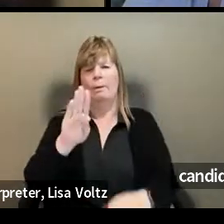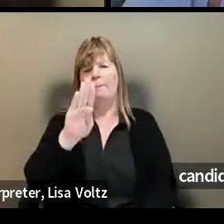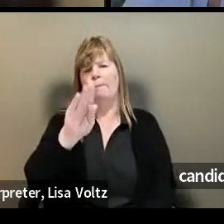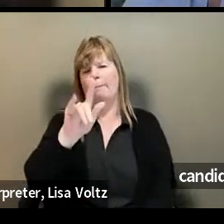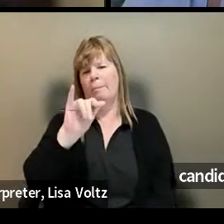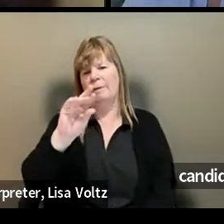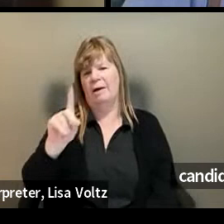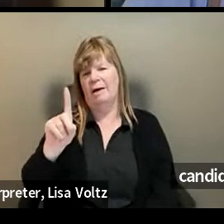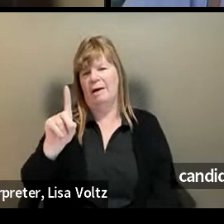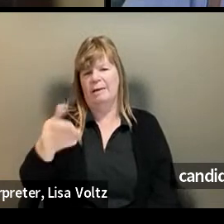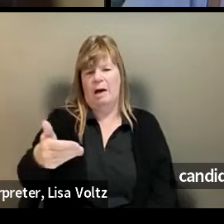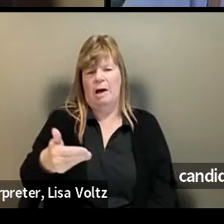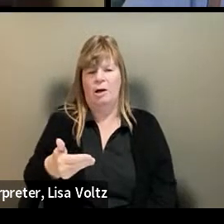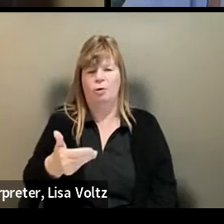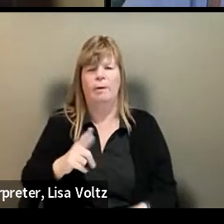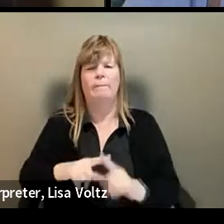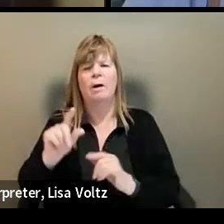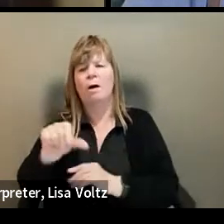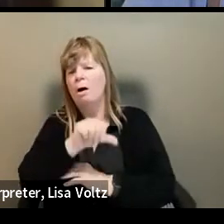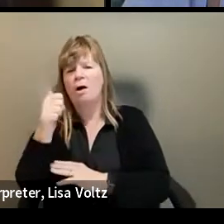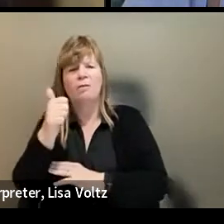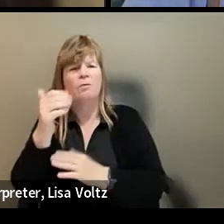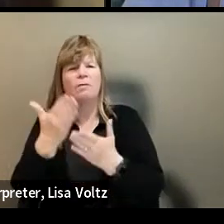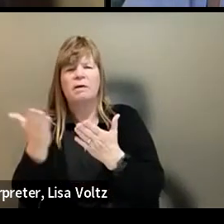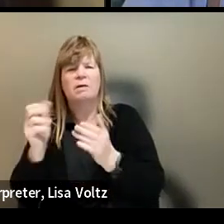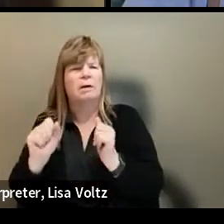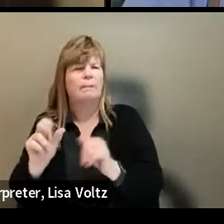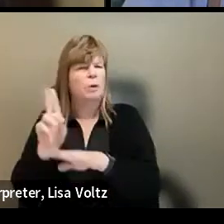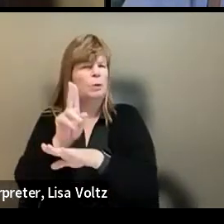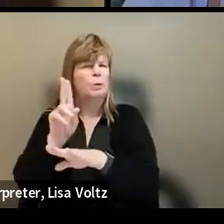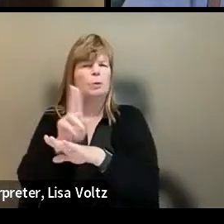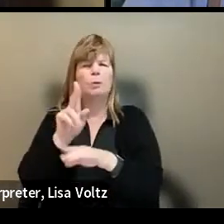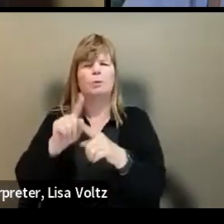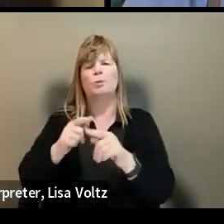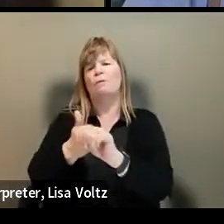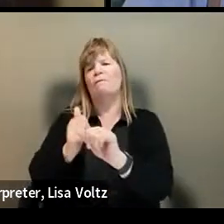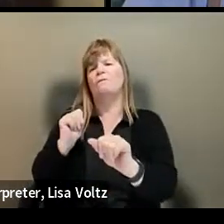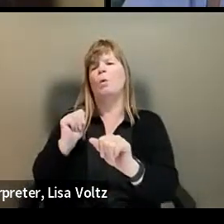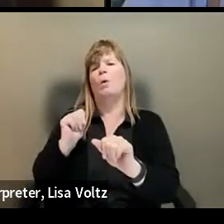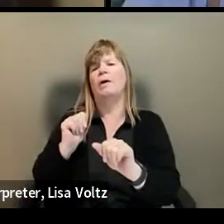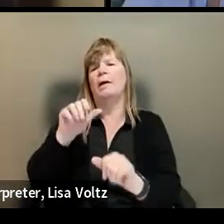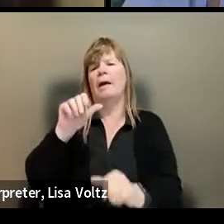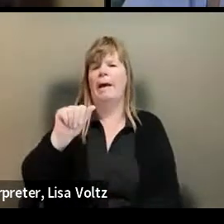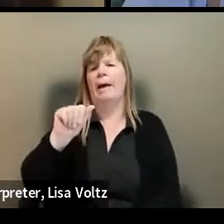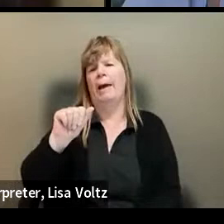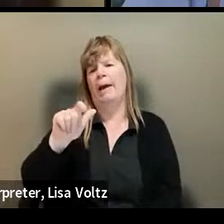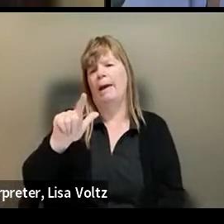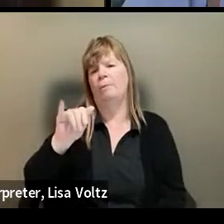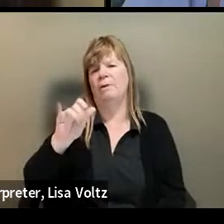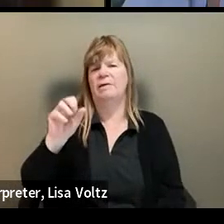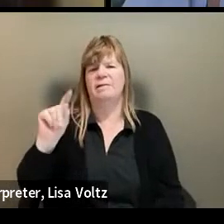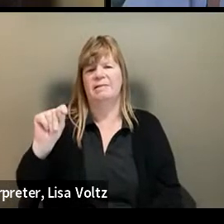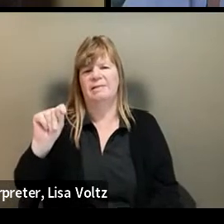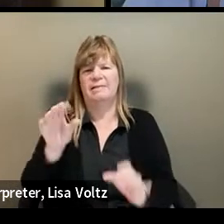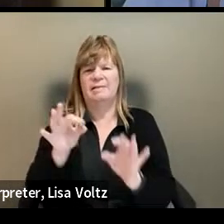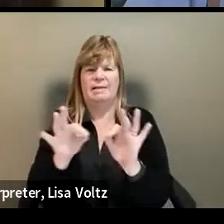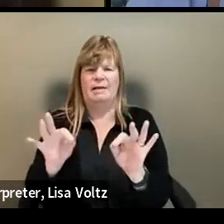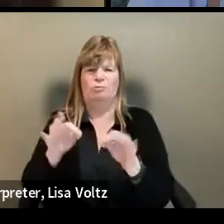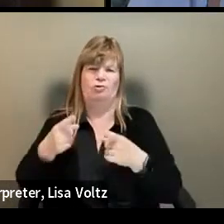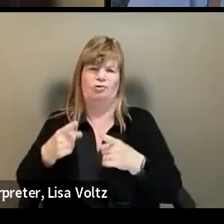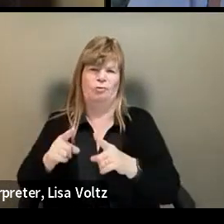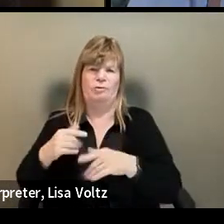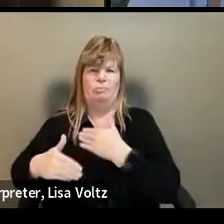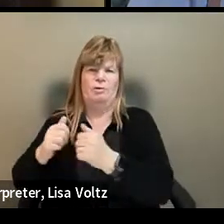but might you suggest other terms that could be used to, um, avoid ableist language in, in, uh, those processes as well.